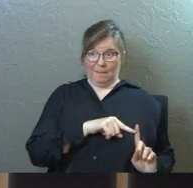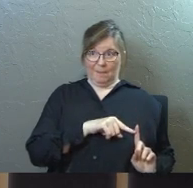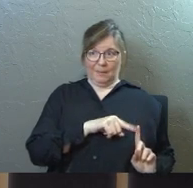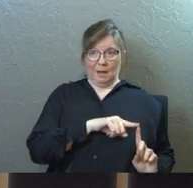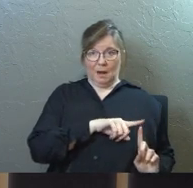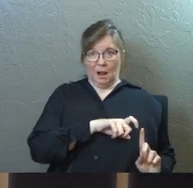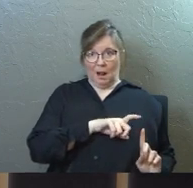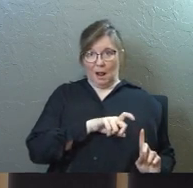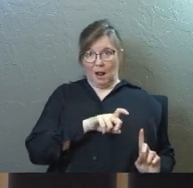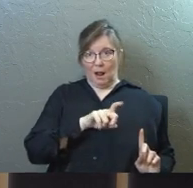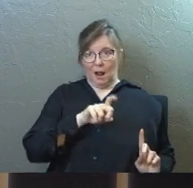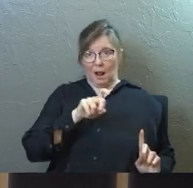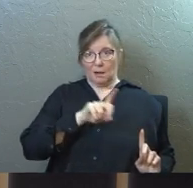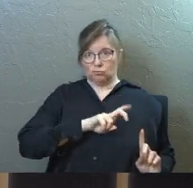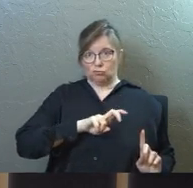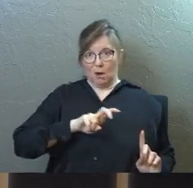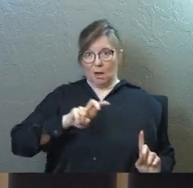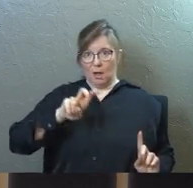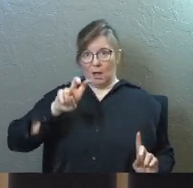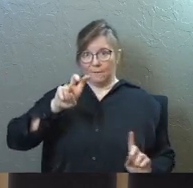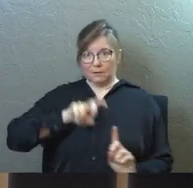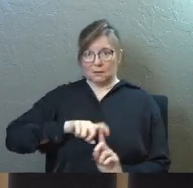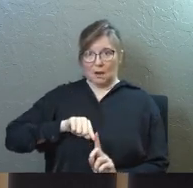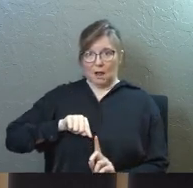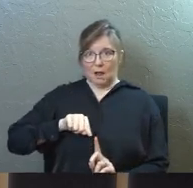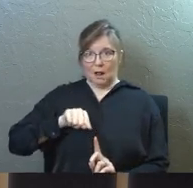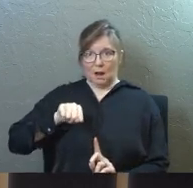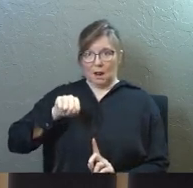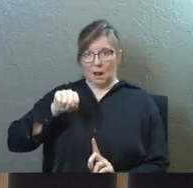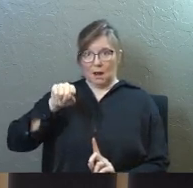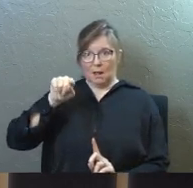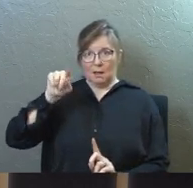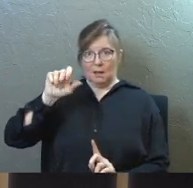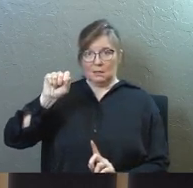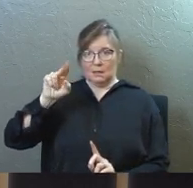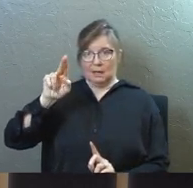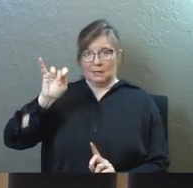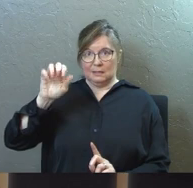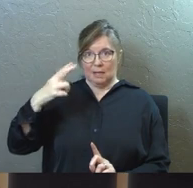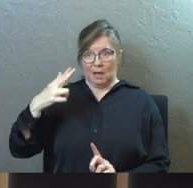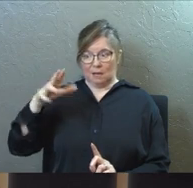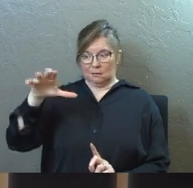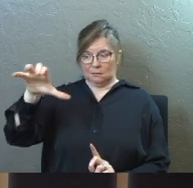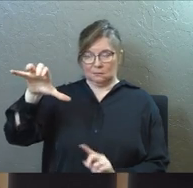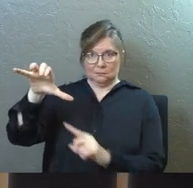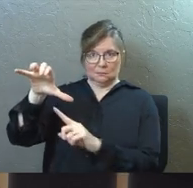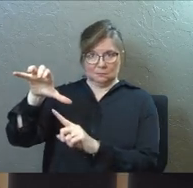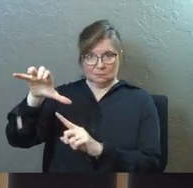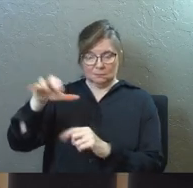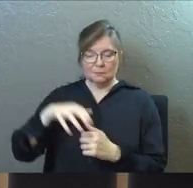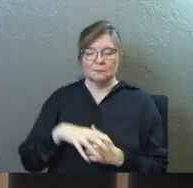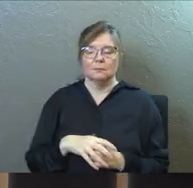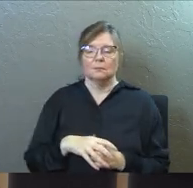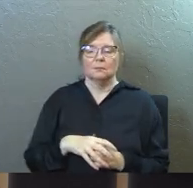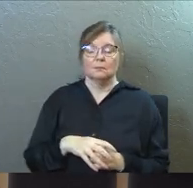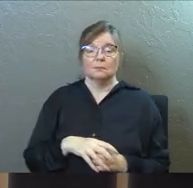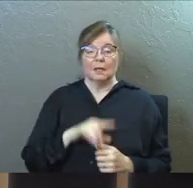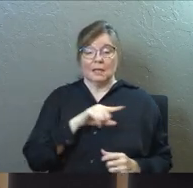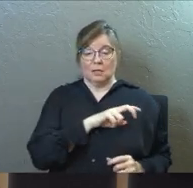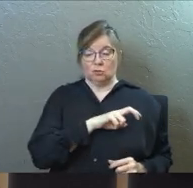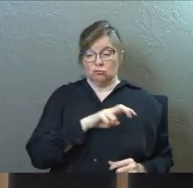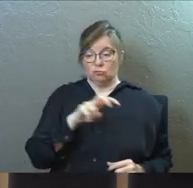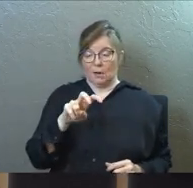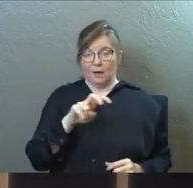he travels to Antioch, these are little pieces that we can just read right over top of in the scripture and not realize what they mean, his